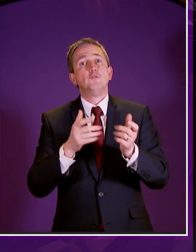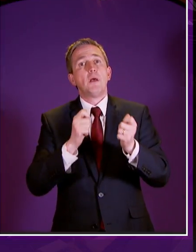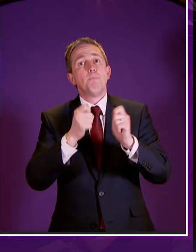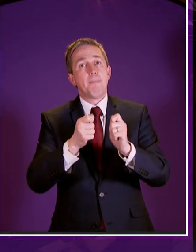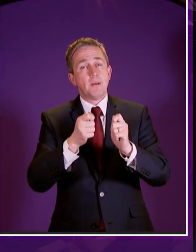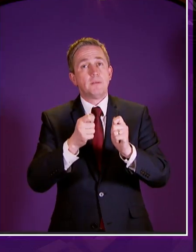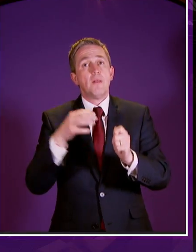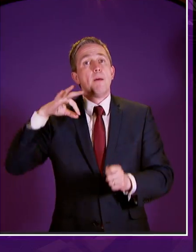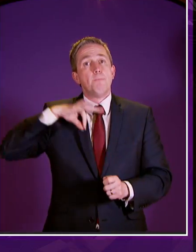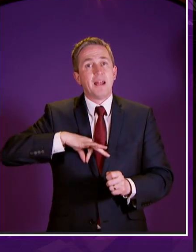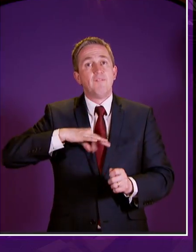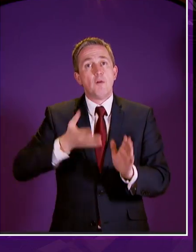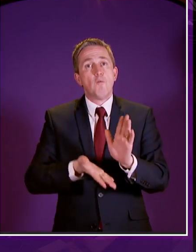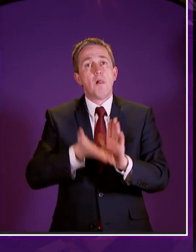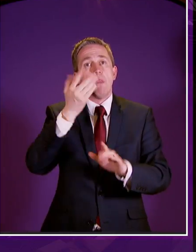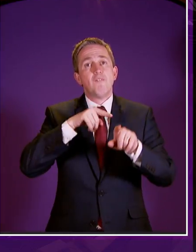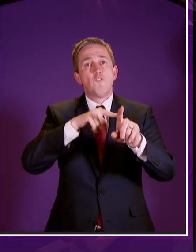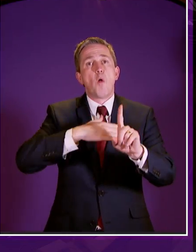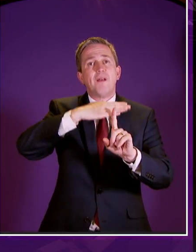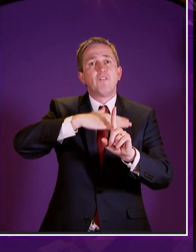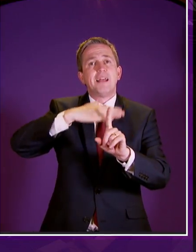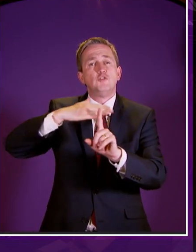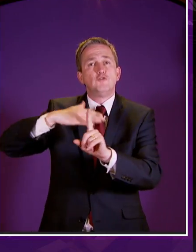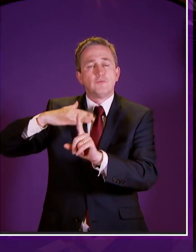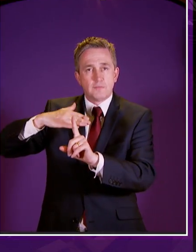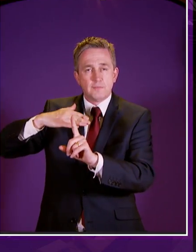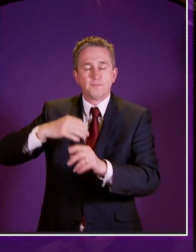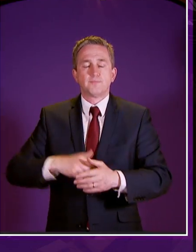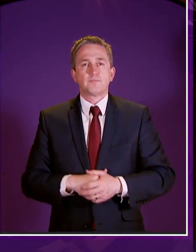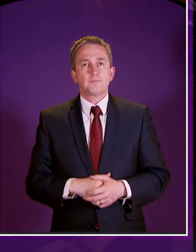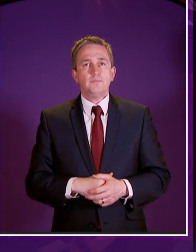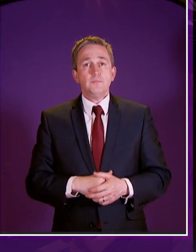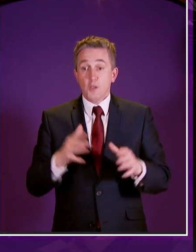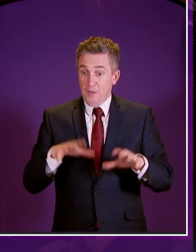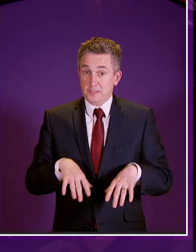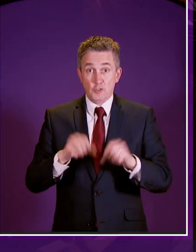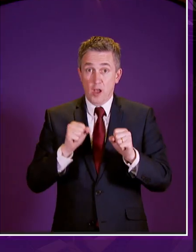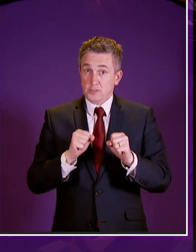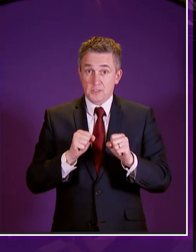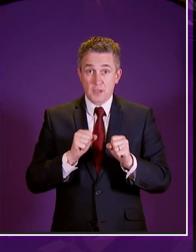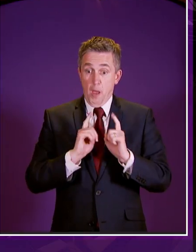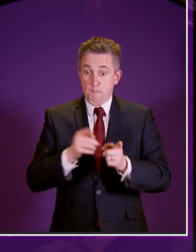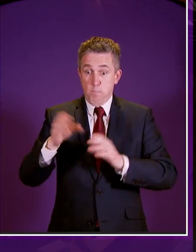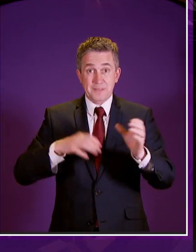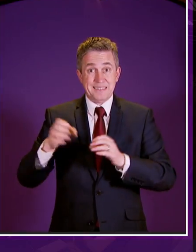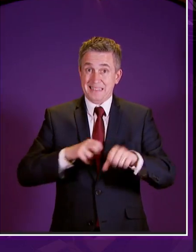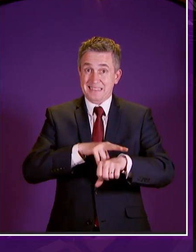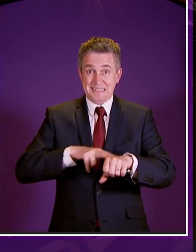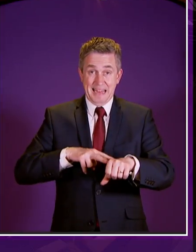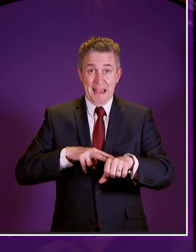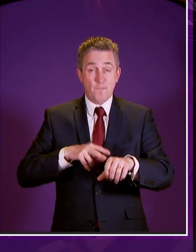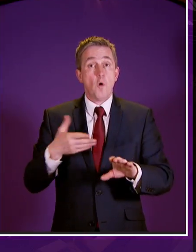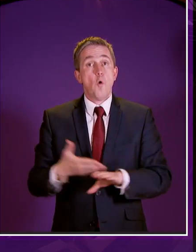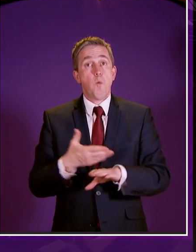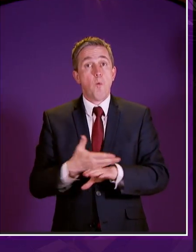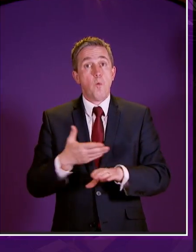upgrade that benefit in line with inflation and we have already begun recruiting the first staff to deliver those benefits